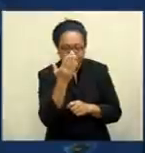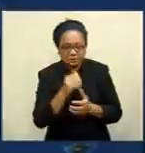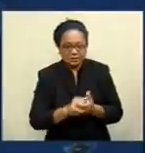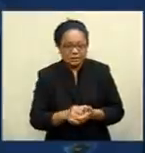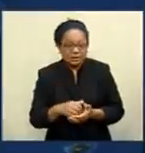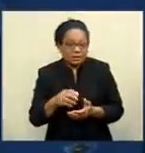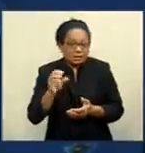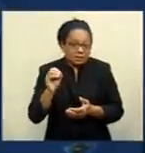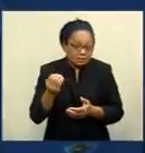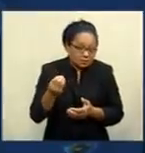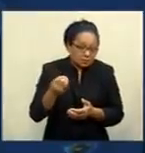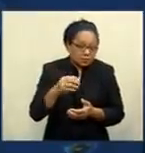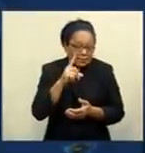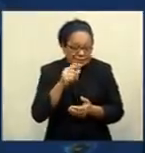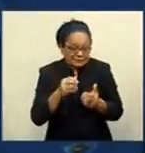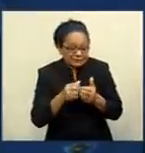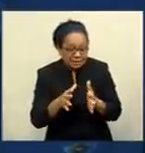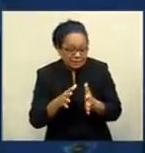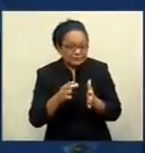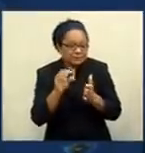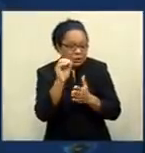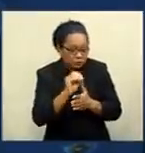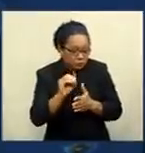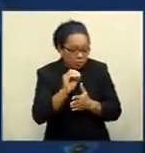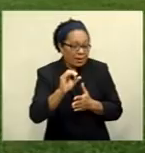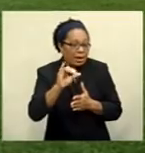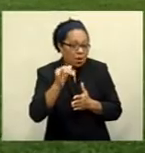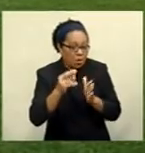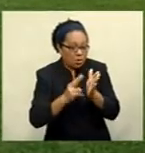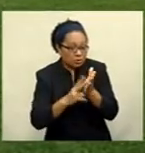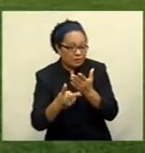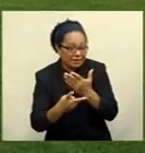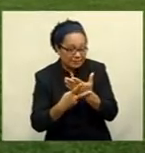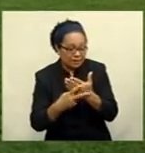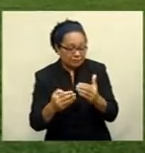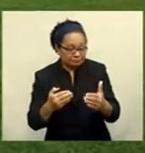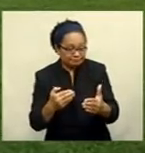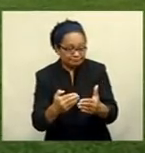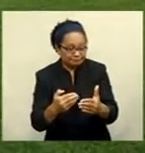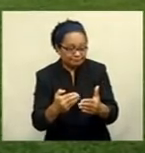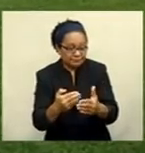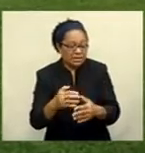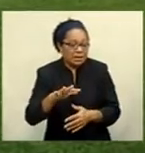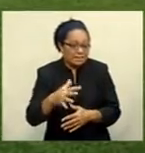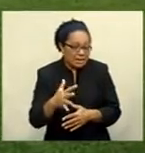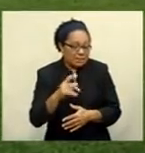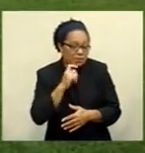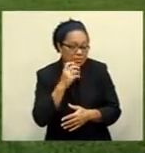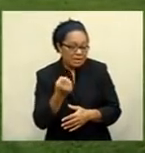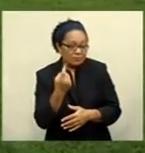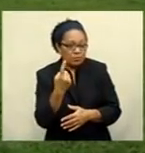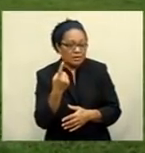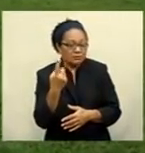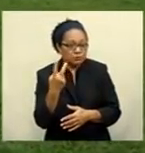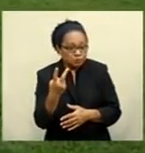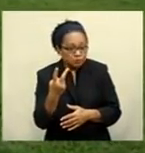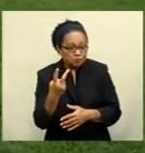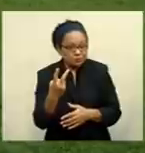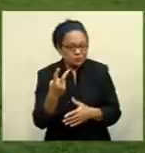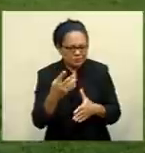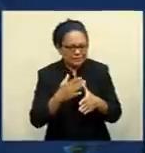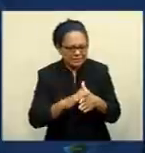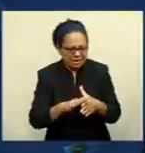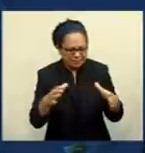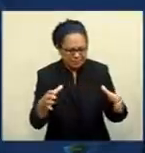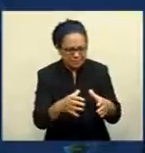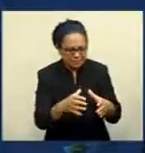October or late in November and we will have a good maybe one or two camps before we go